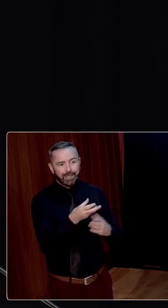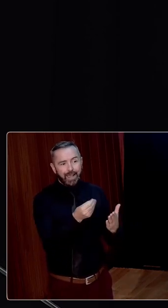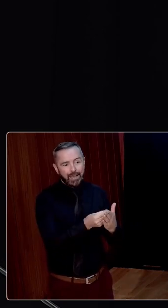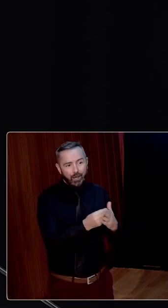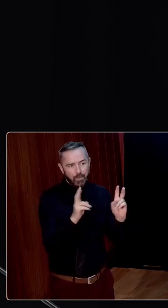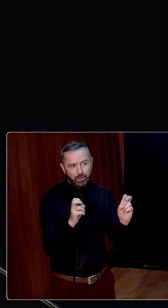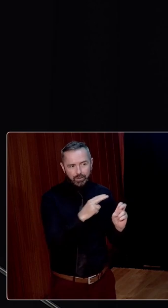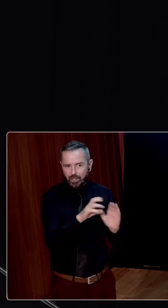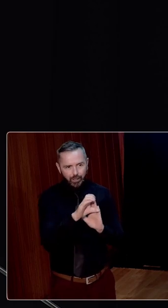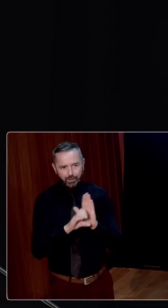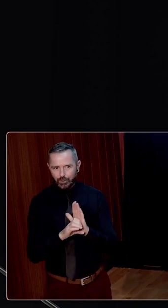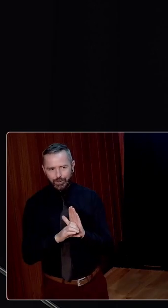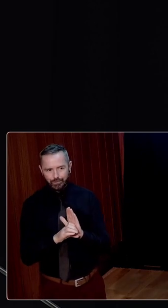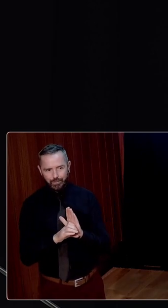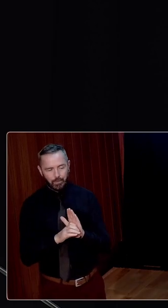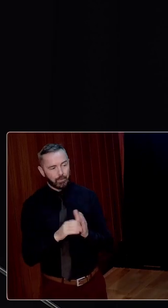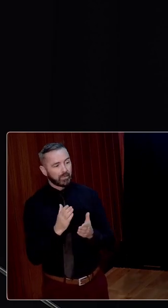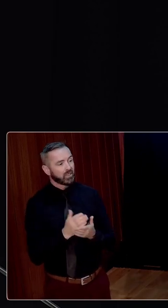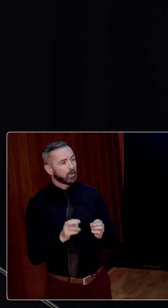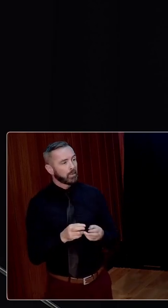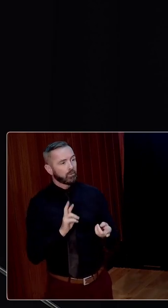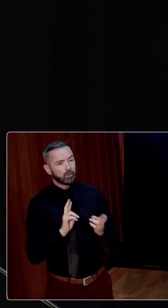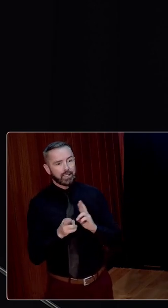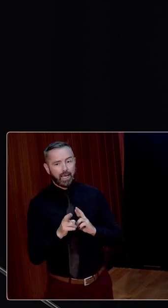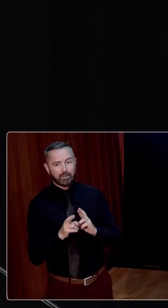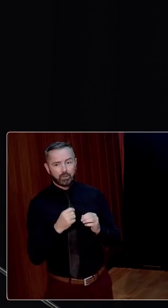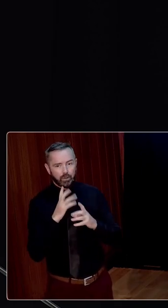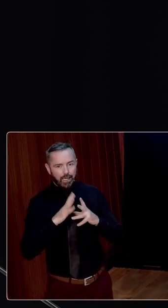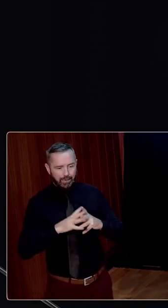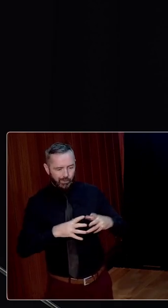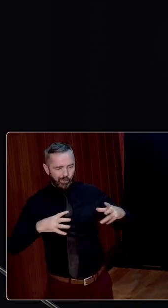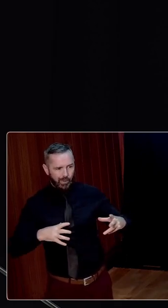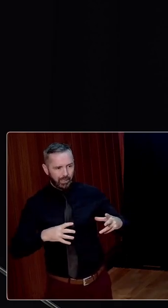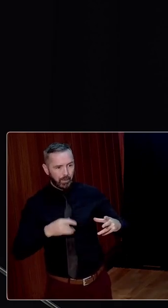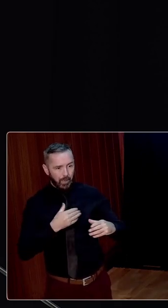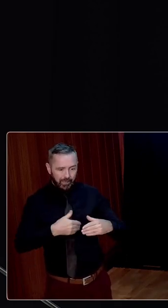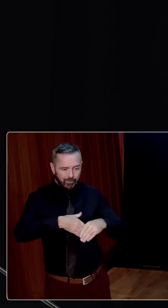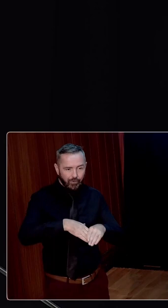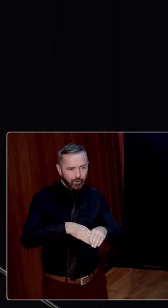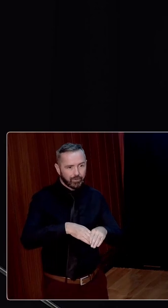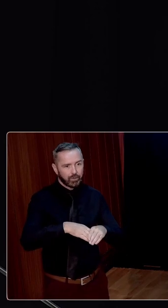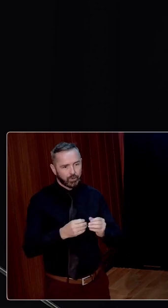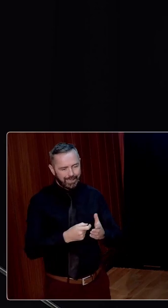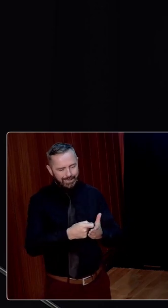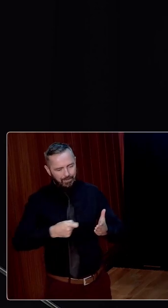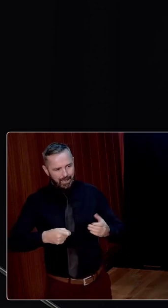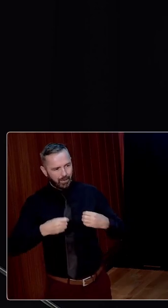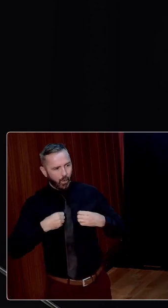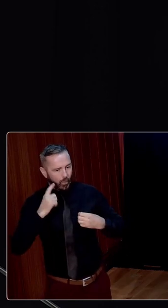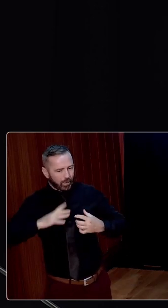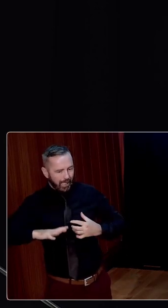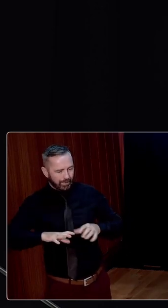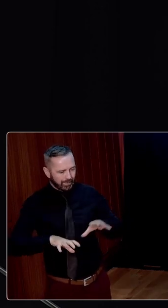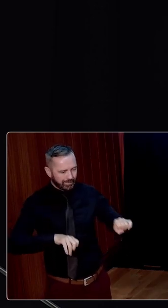terms. Some reacted to the groundswell of land agitation by covertly participating to further expand their own